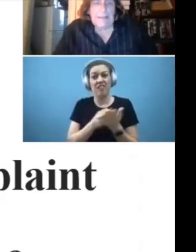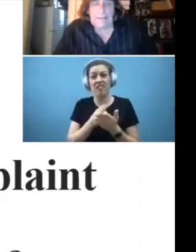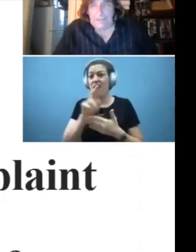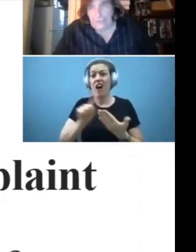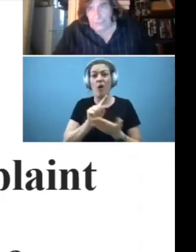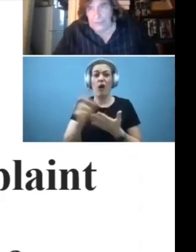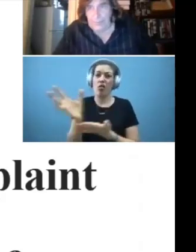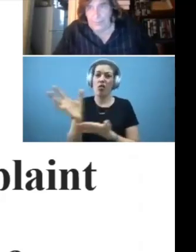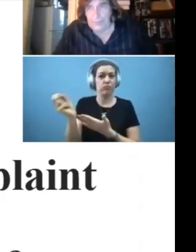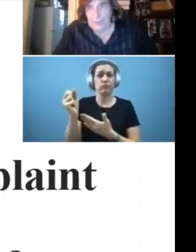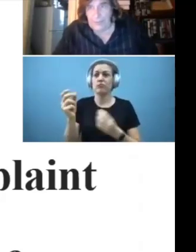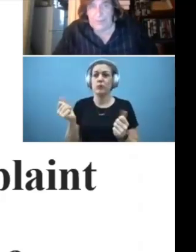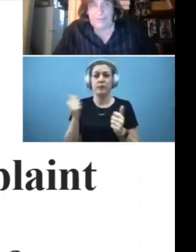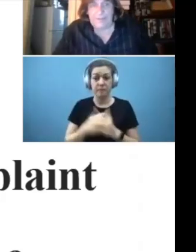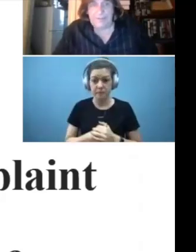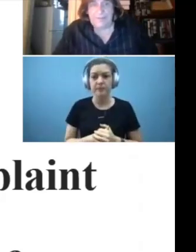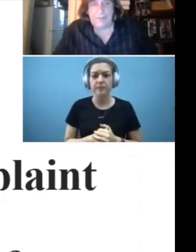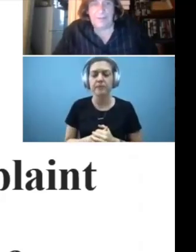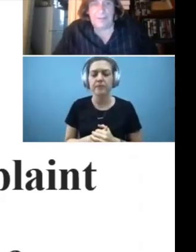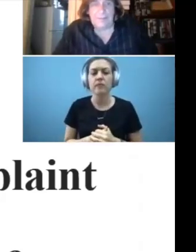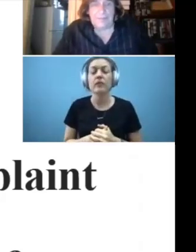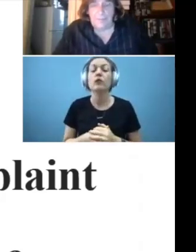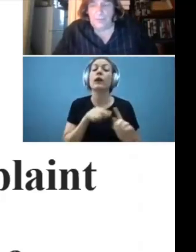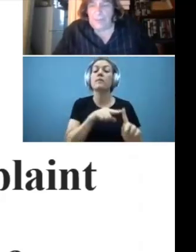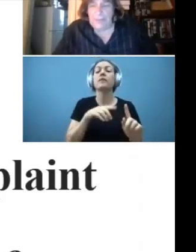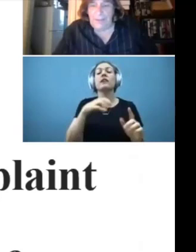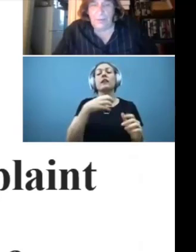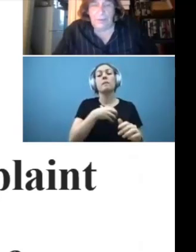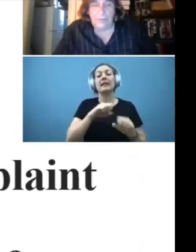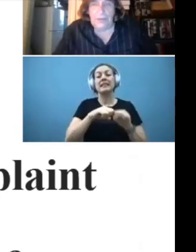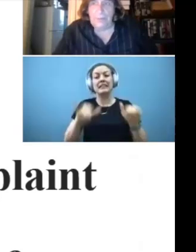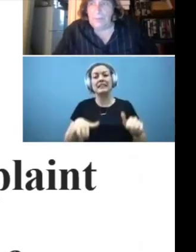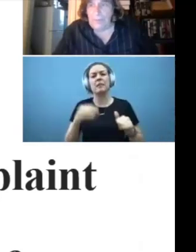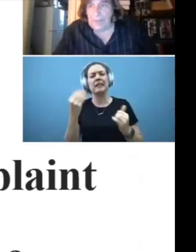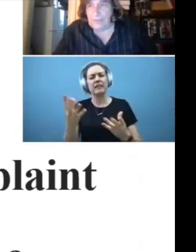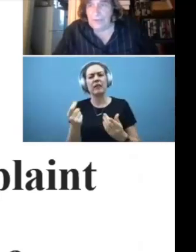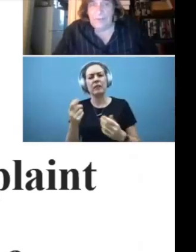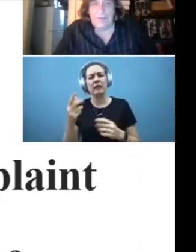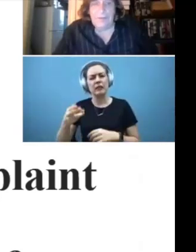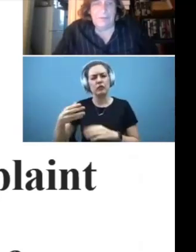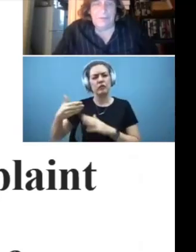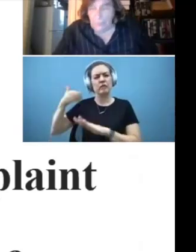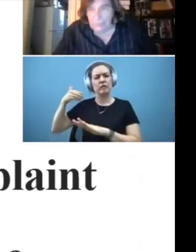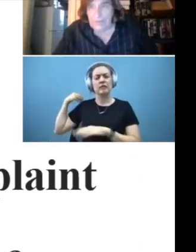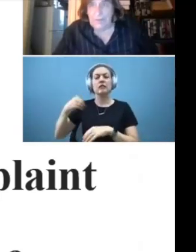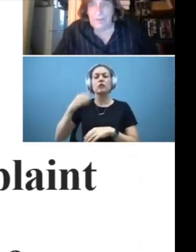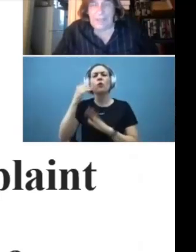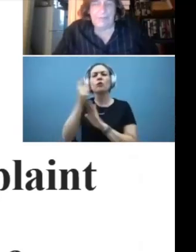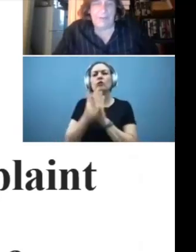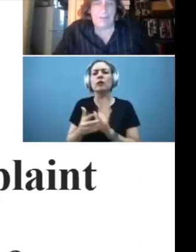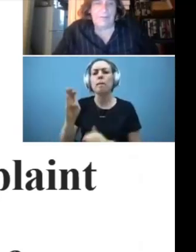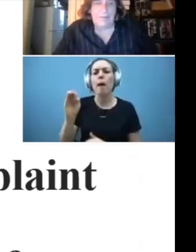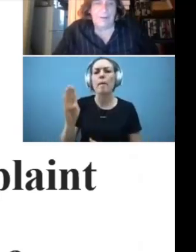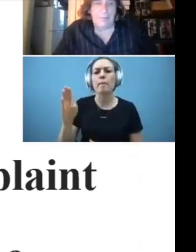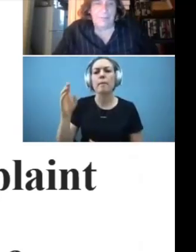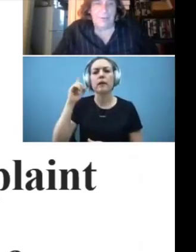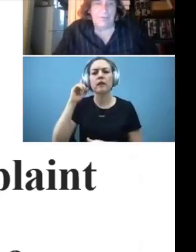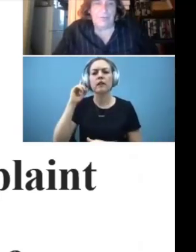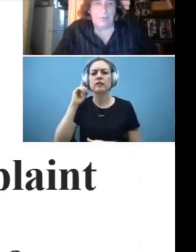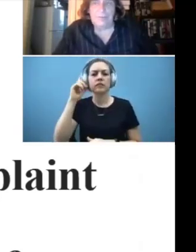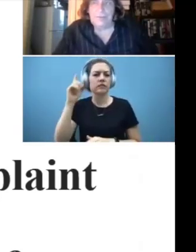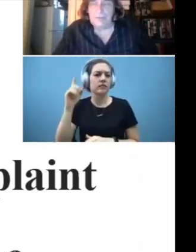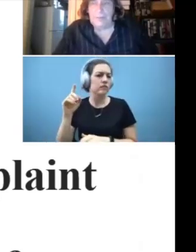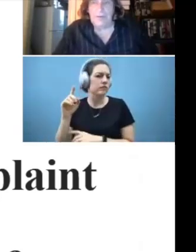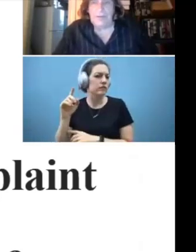A little history about the complaint system. Some of you may know Attorney Bob Fleischner, terrific advocate for